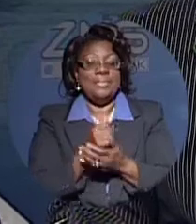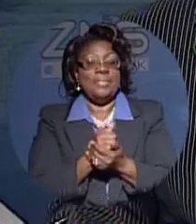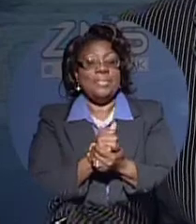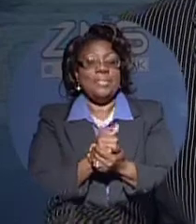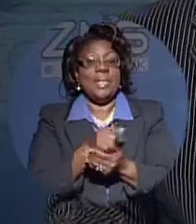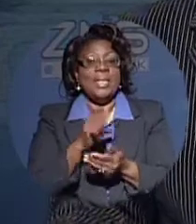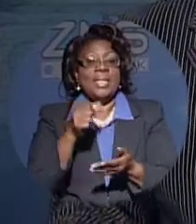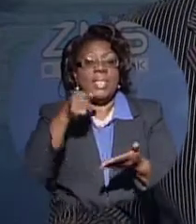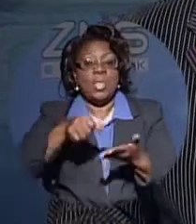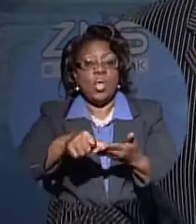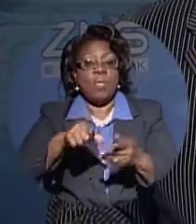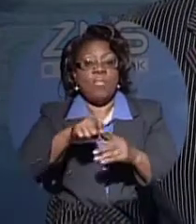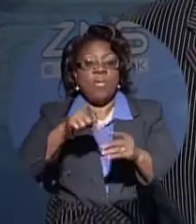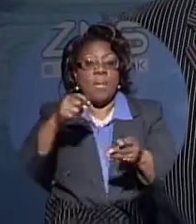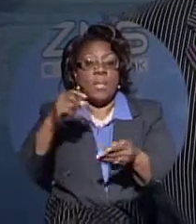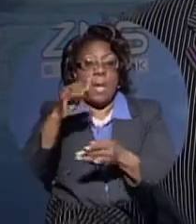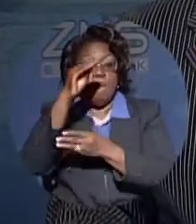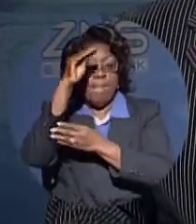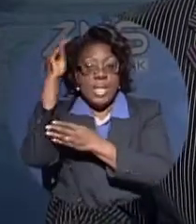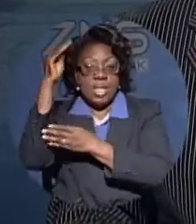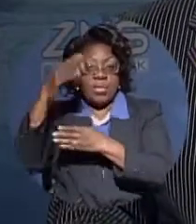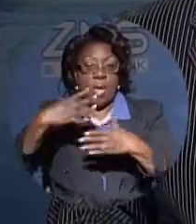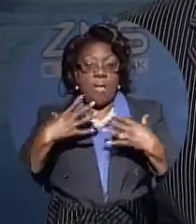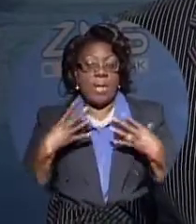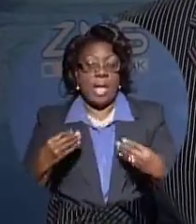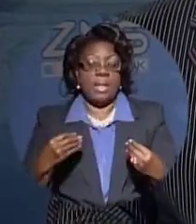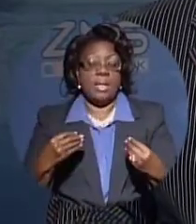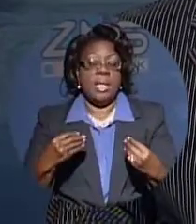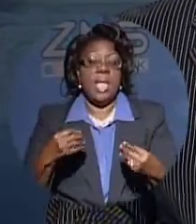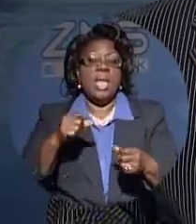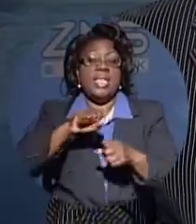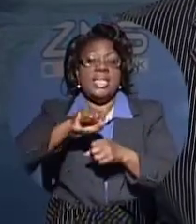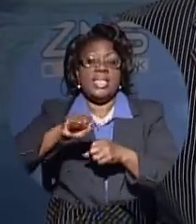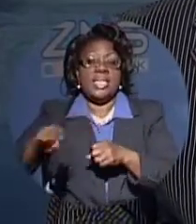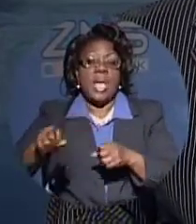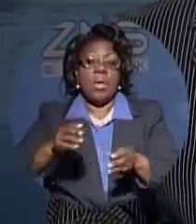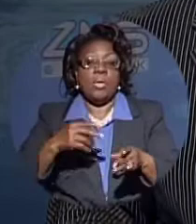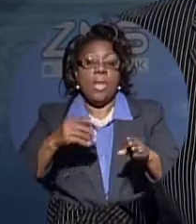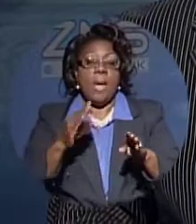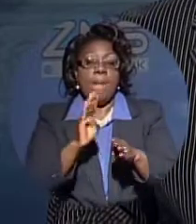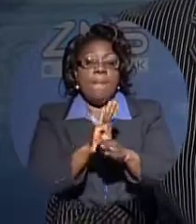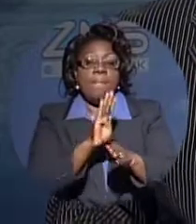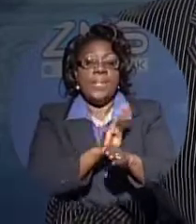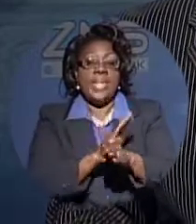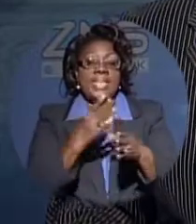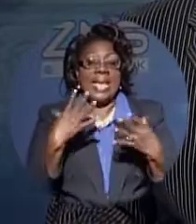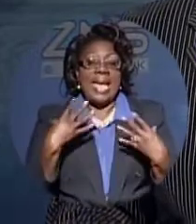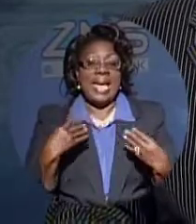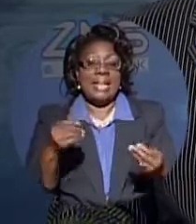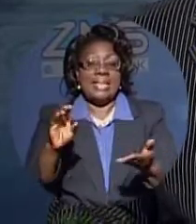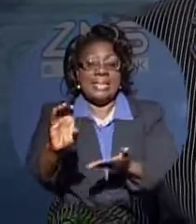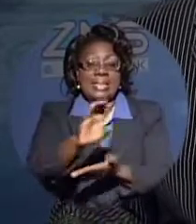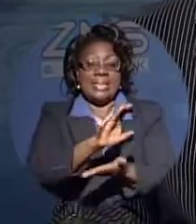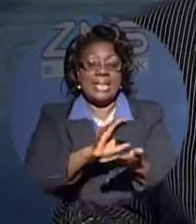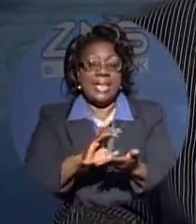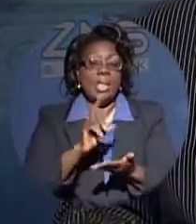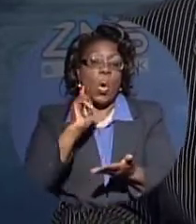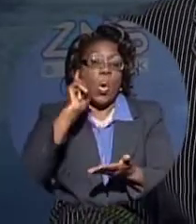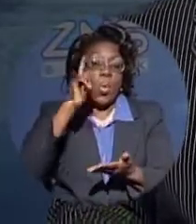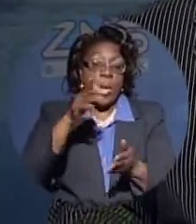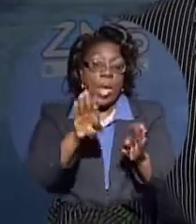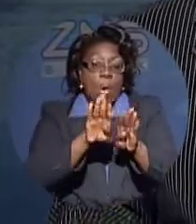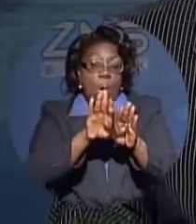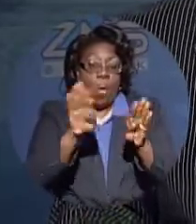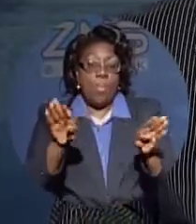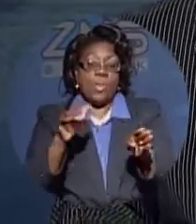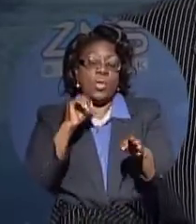Well this note in from the Ministry of Health. They're advising that the South Beach Health Center East Street South will reopen tomorrow morning at 9 a.m.